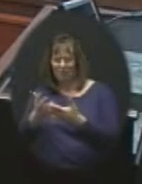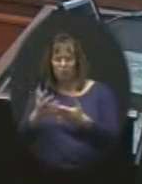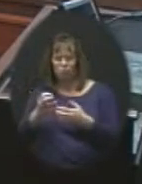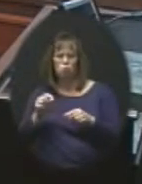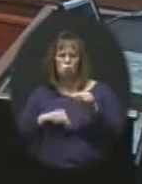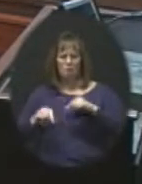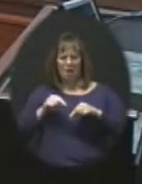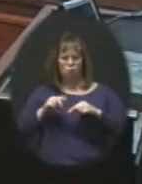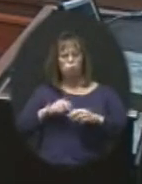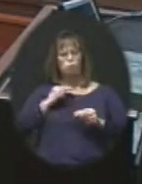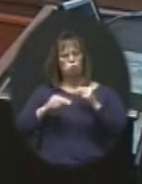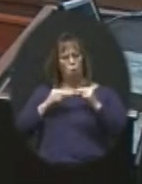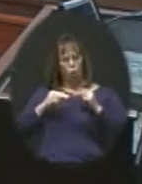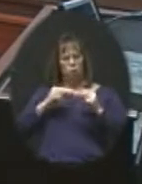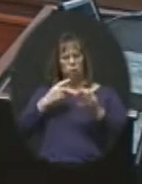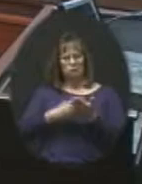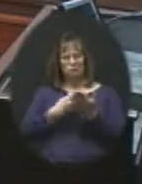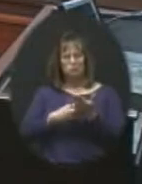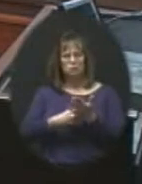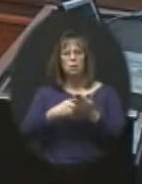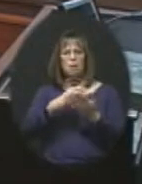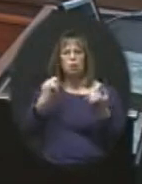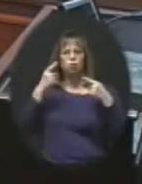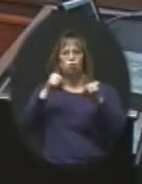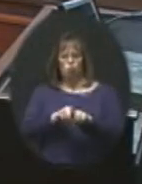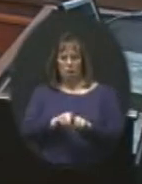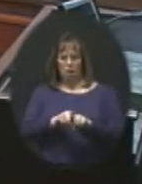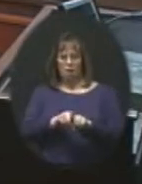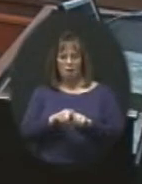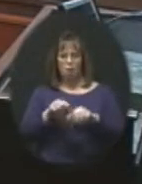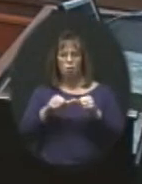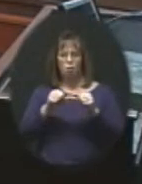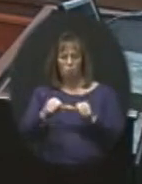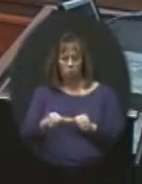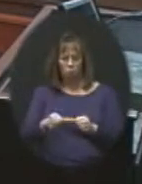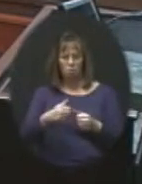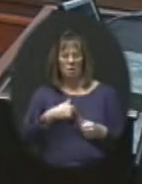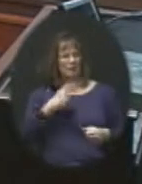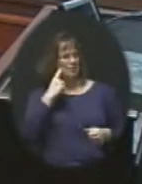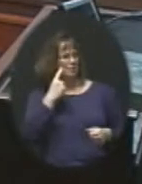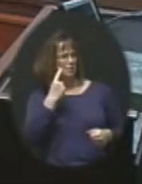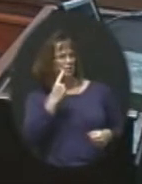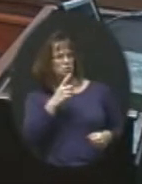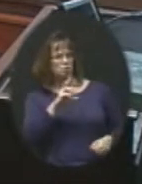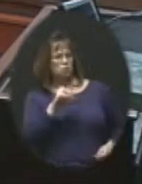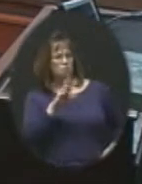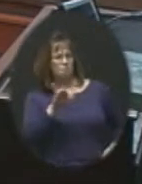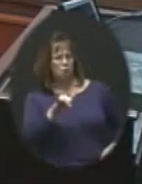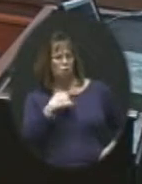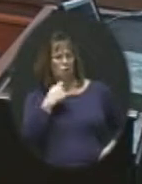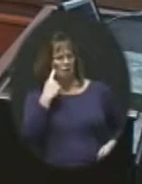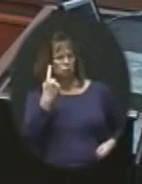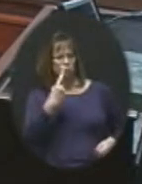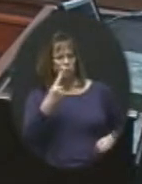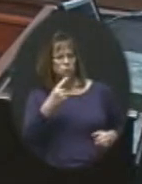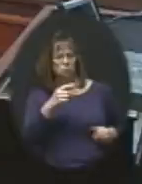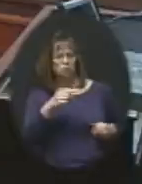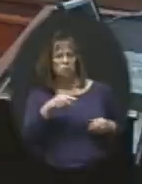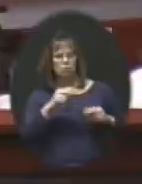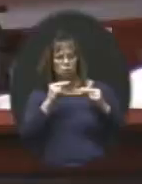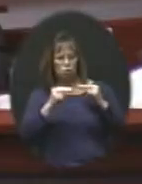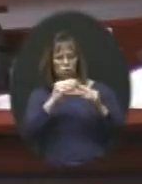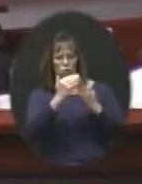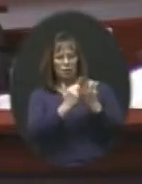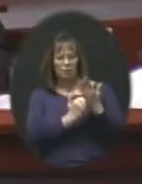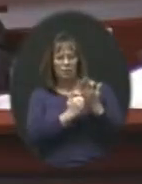where we're able to negotiate this and really talk about this and come to an agreement going forward. I think there's always been, obviously, the permissibly negotiable list